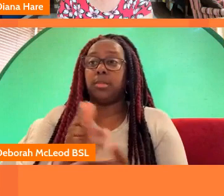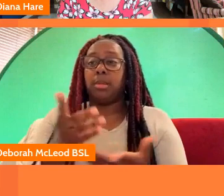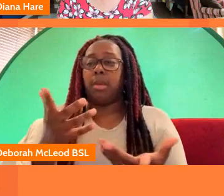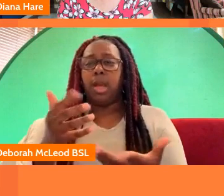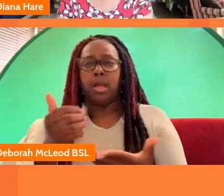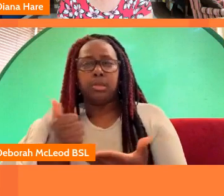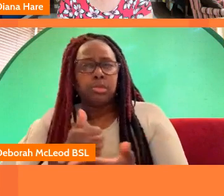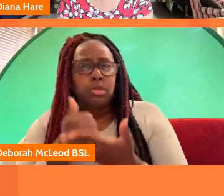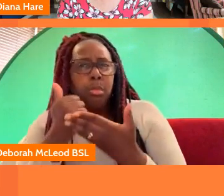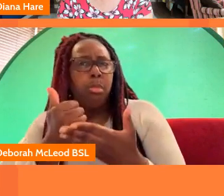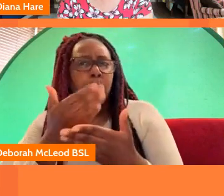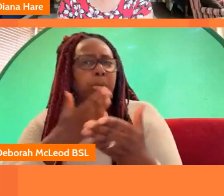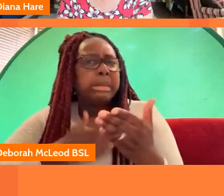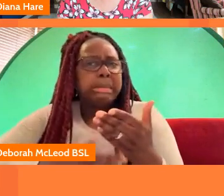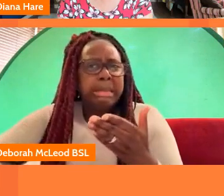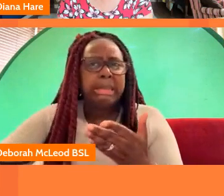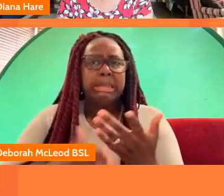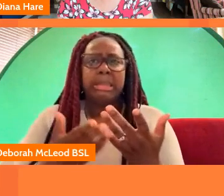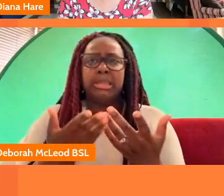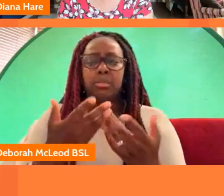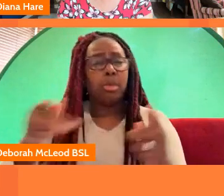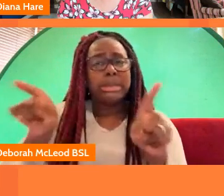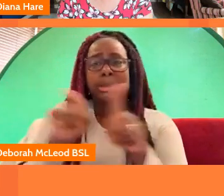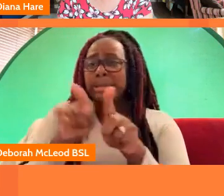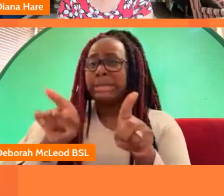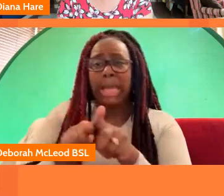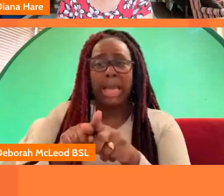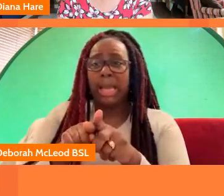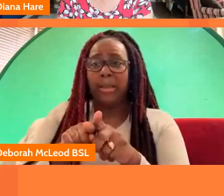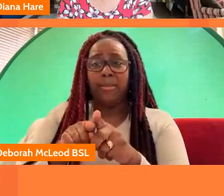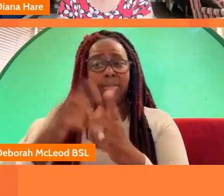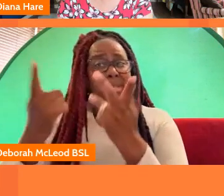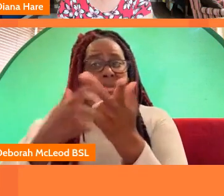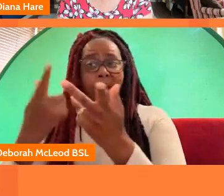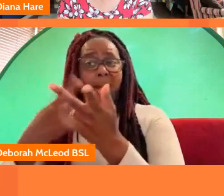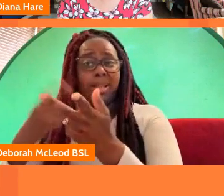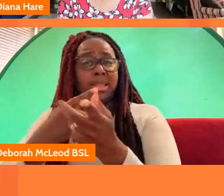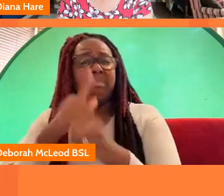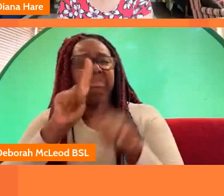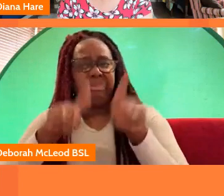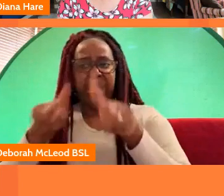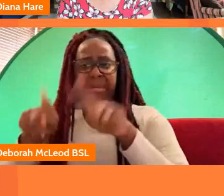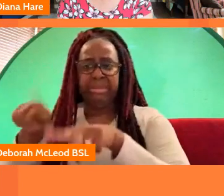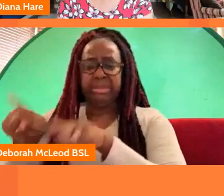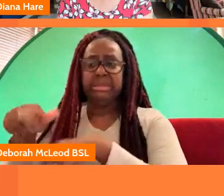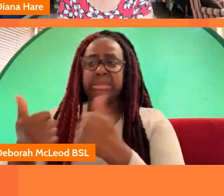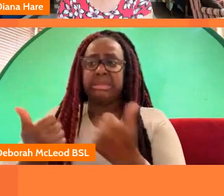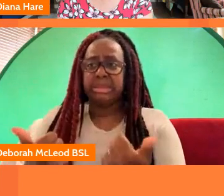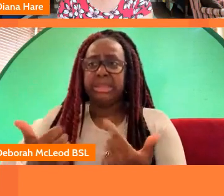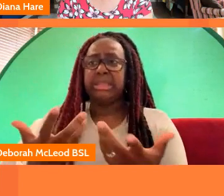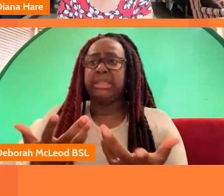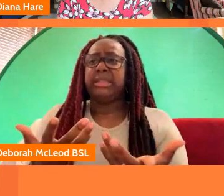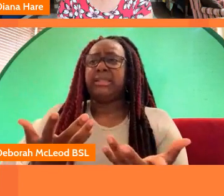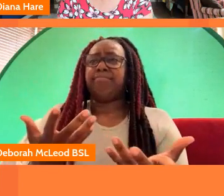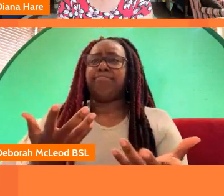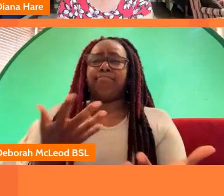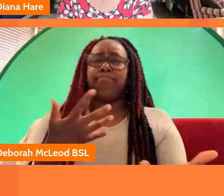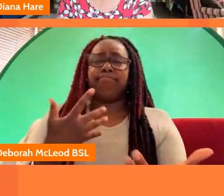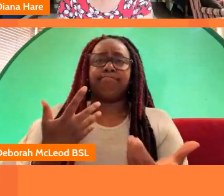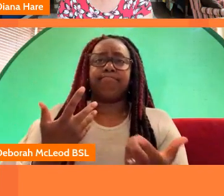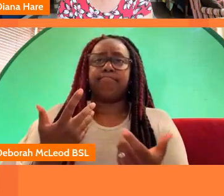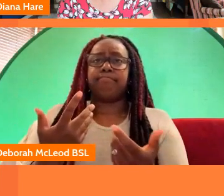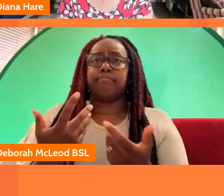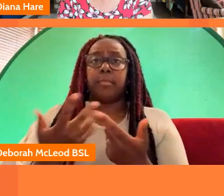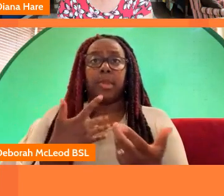of support that they require aren't the same every single time as well i think it does um sometimes mean that you do have to